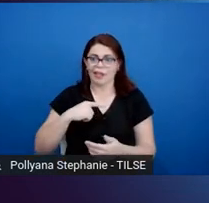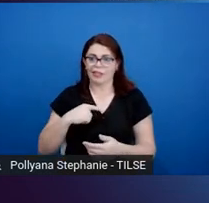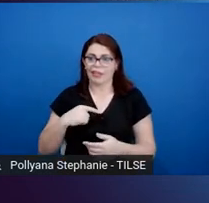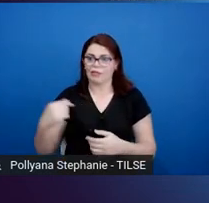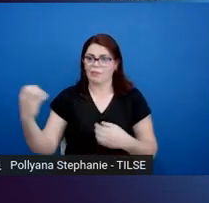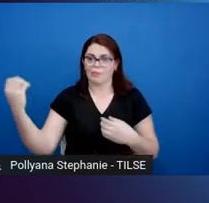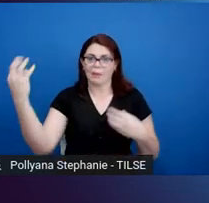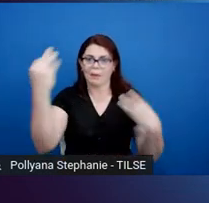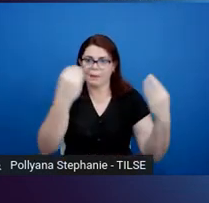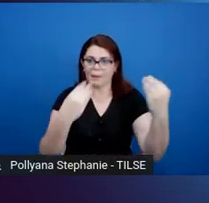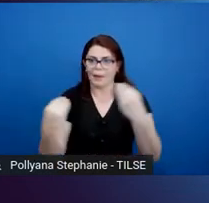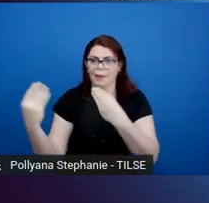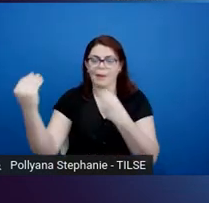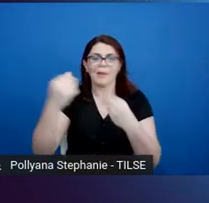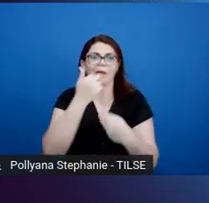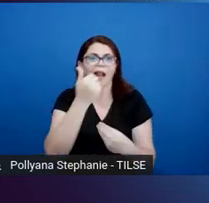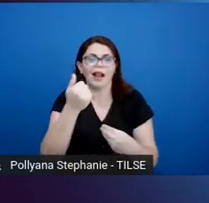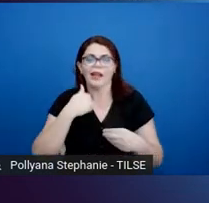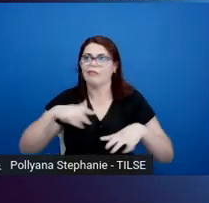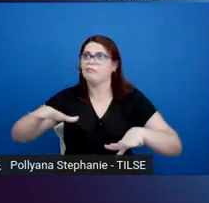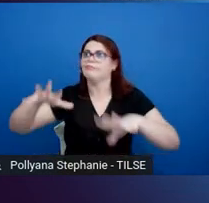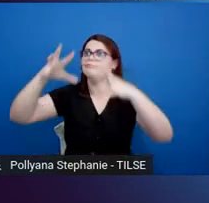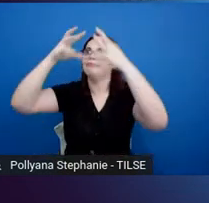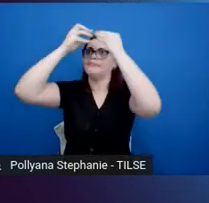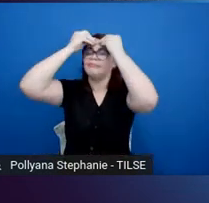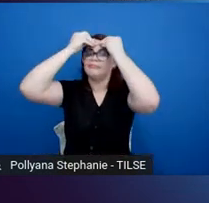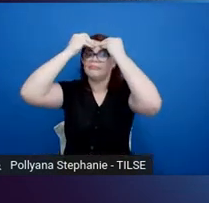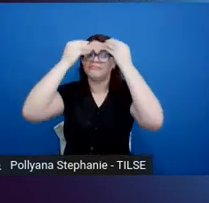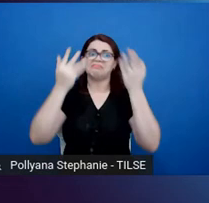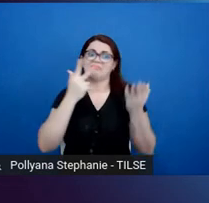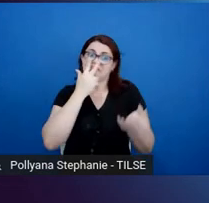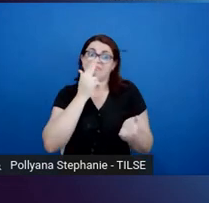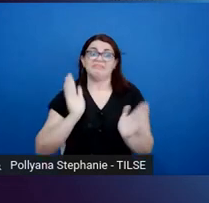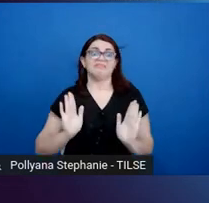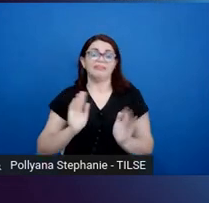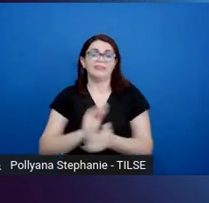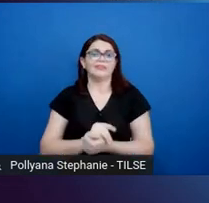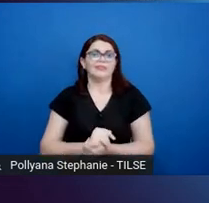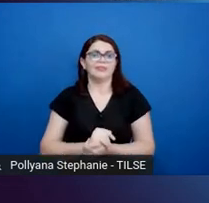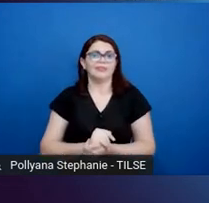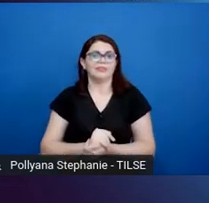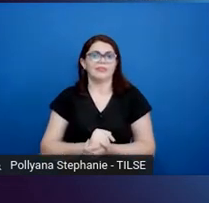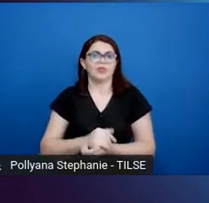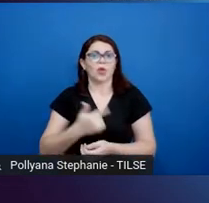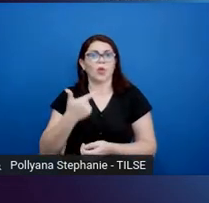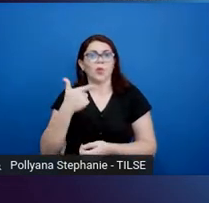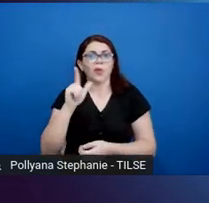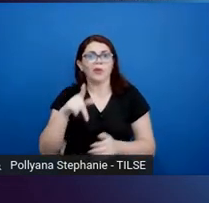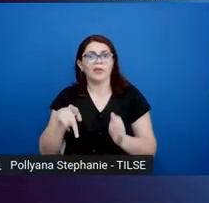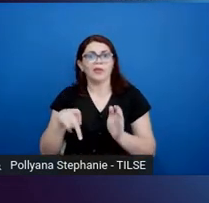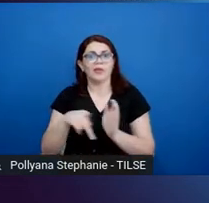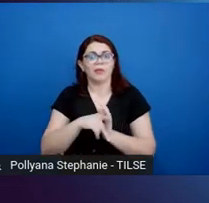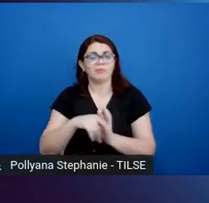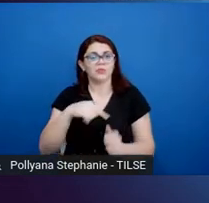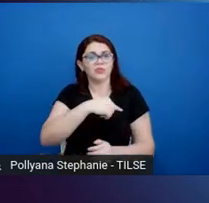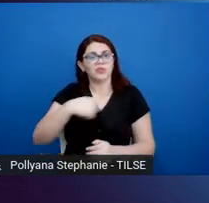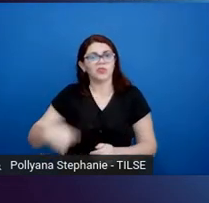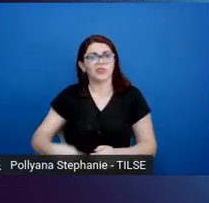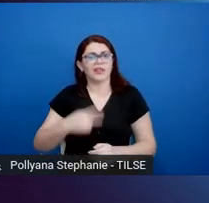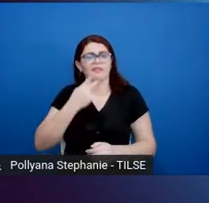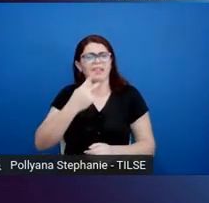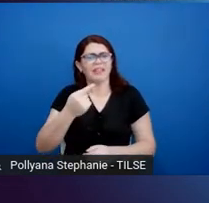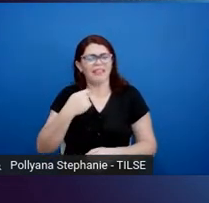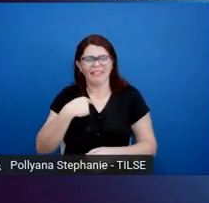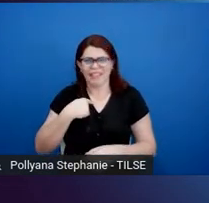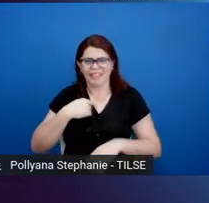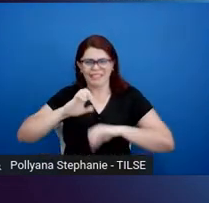EMI economics teacher in Hong Kong says, I don't think it's necessary to teach the language at all. I won't. So